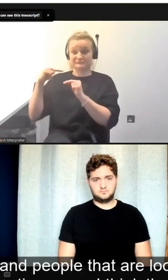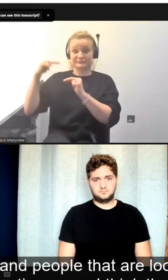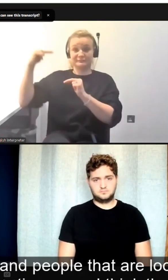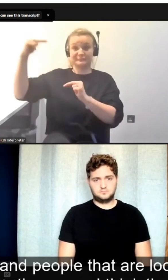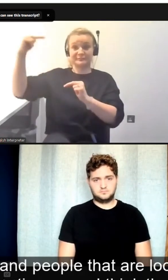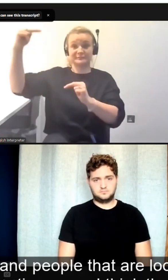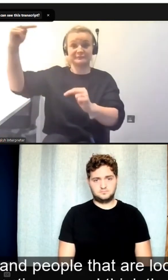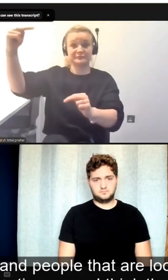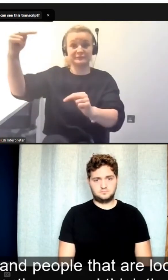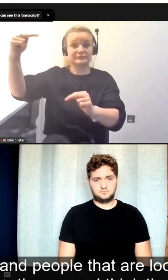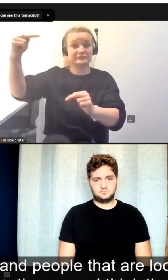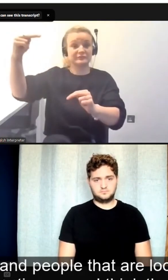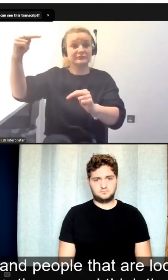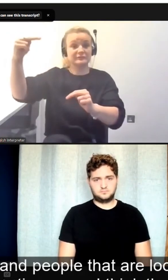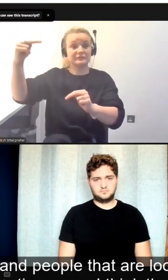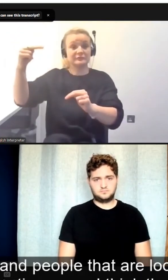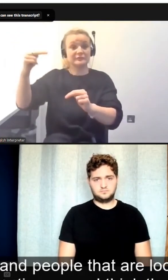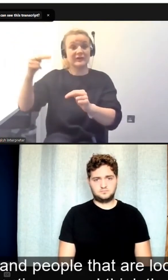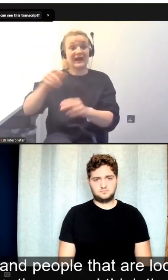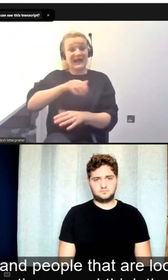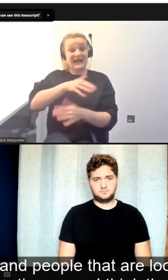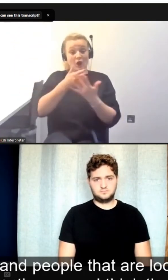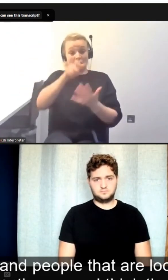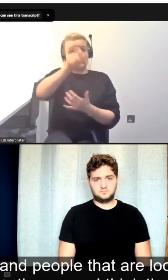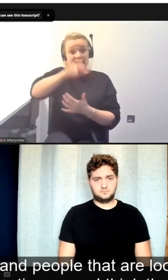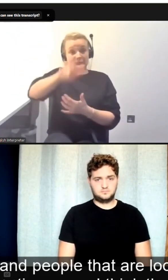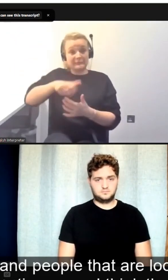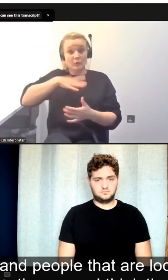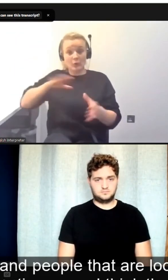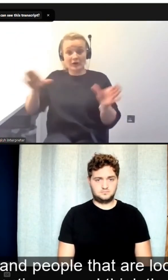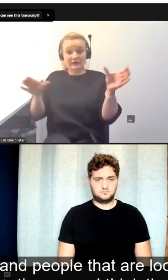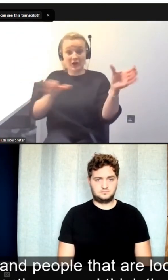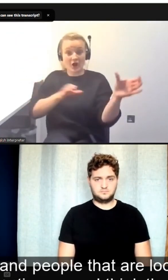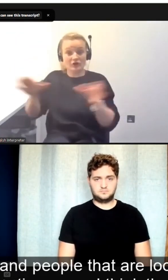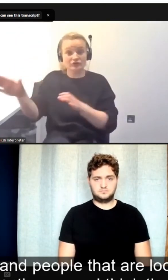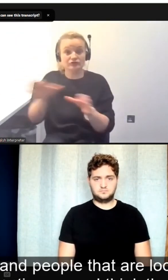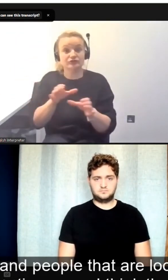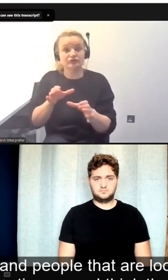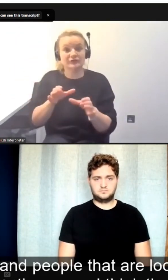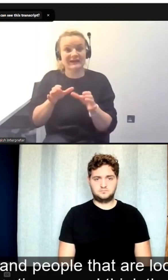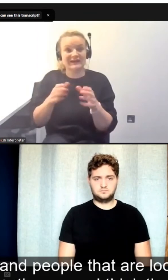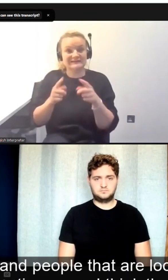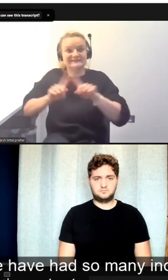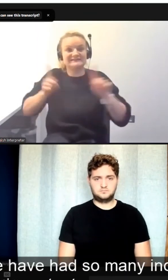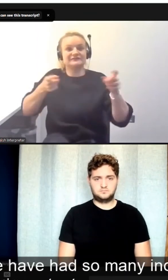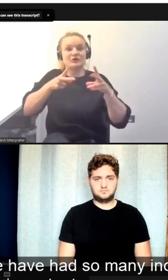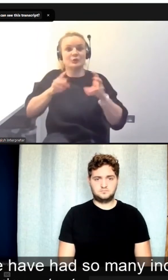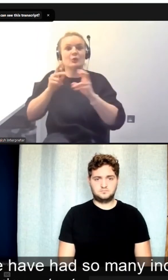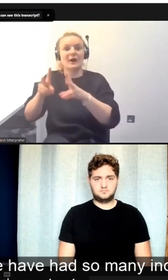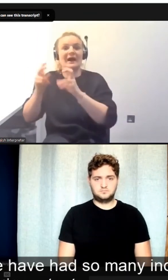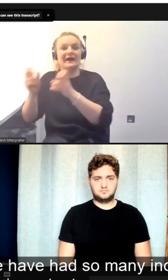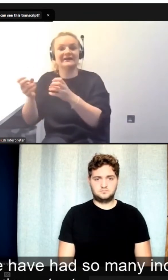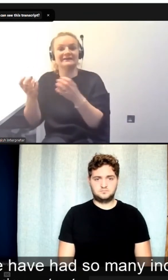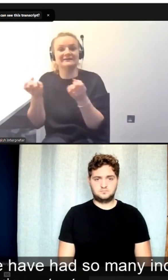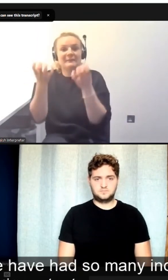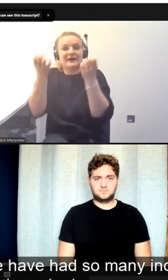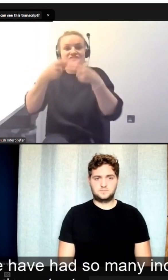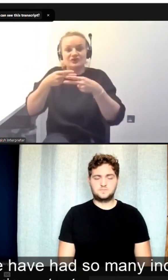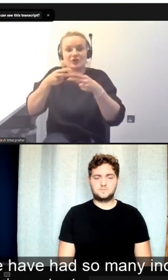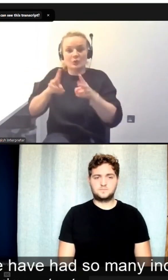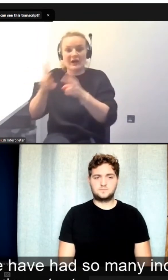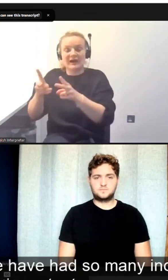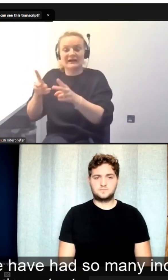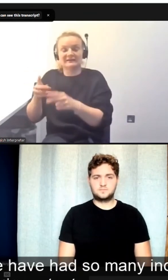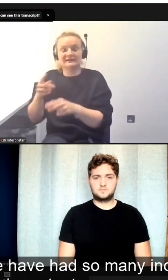And people are looking to recruiting different and more imaginative ways. I think there's definitely going to be a talent